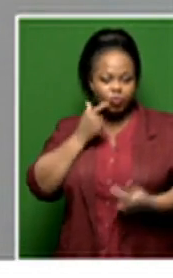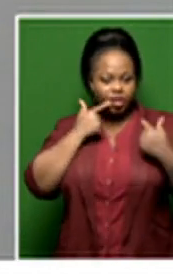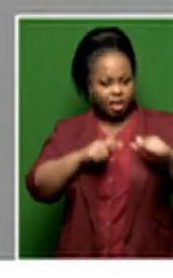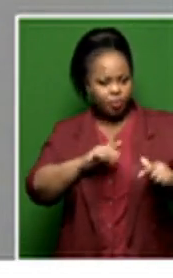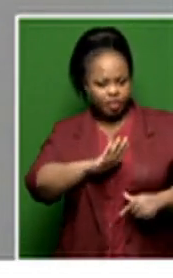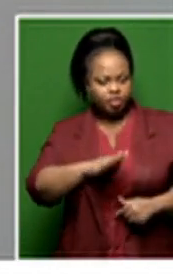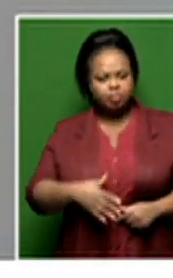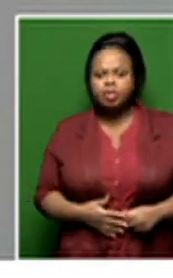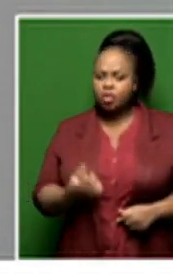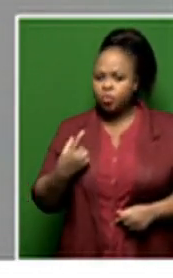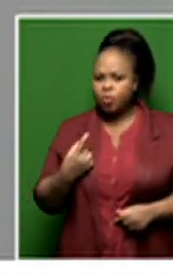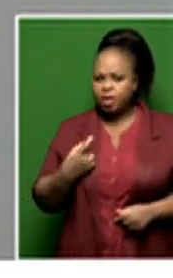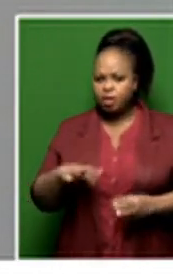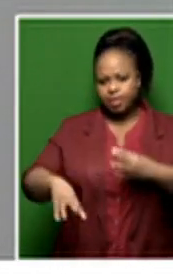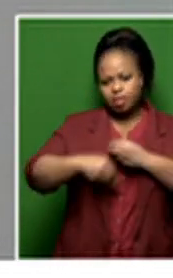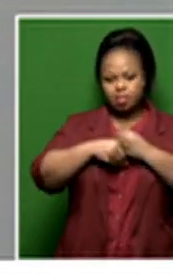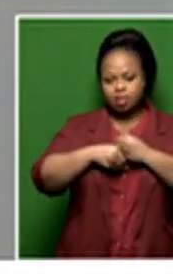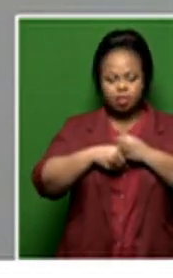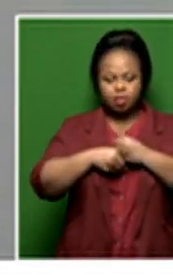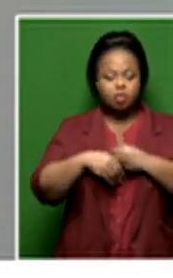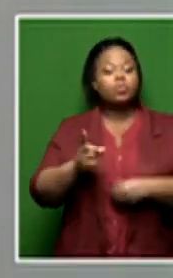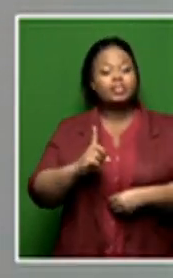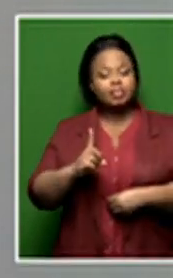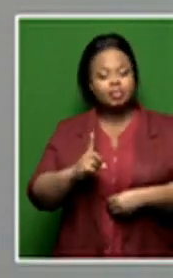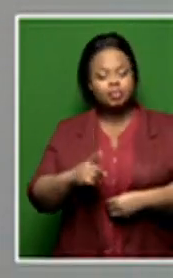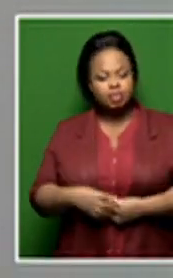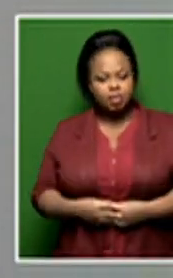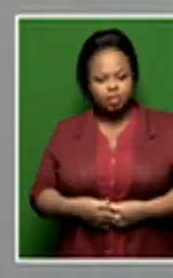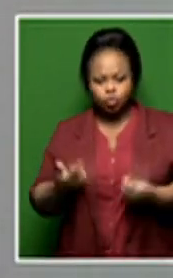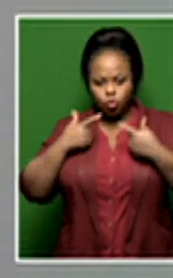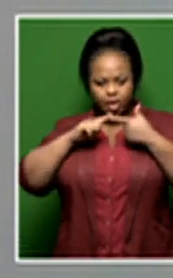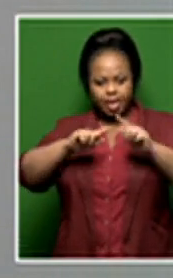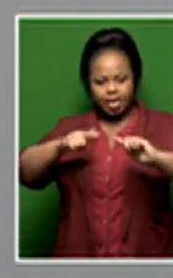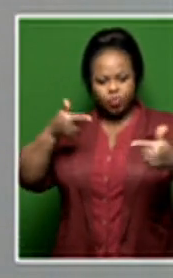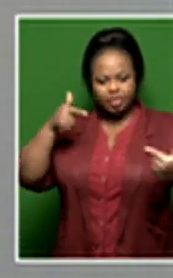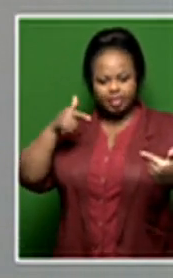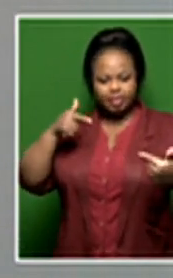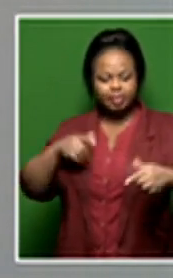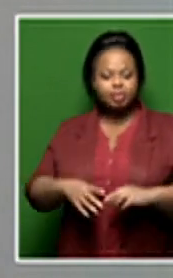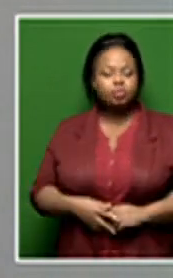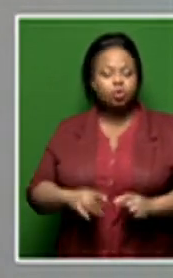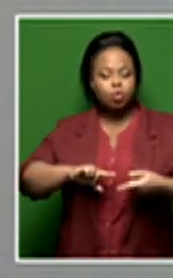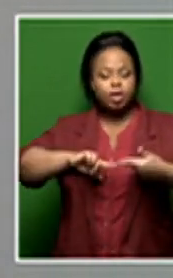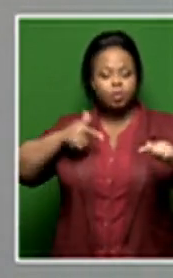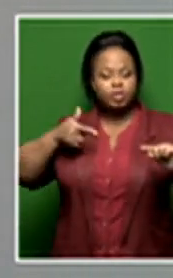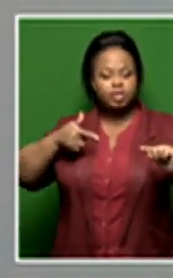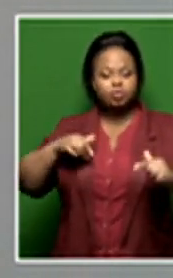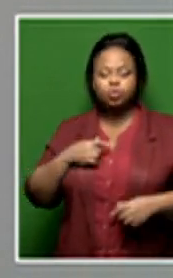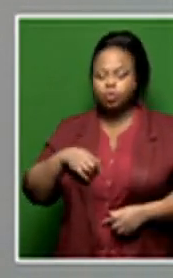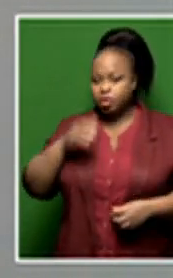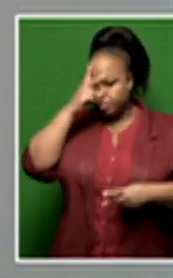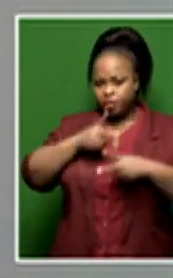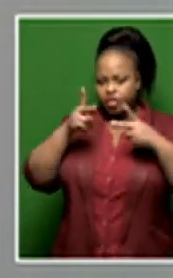And one of the components that I had to deal with was, you know, linguistics. And Professor Kumalo was the